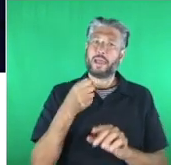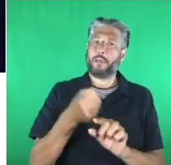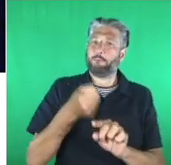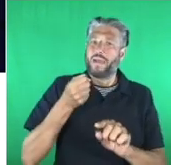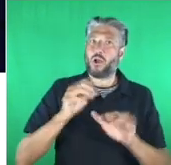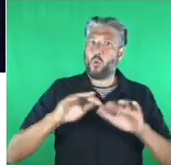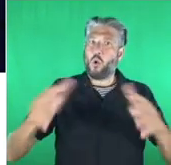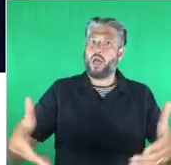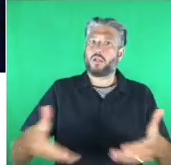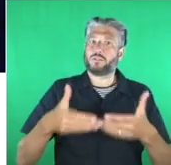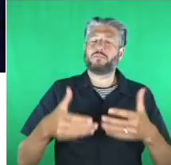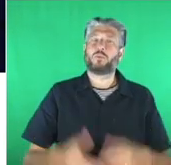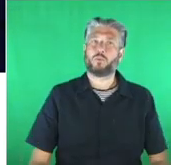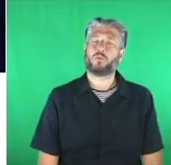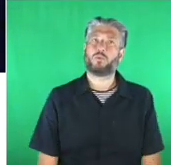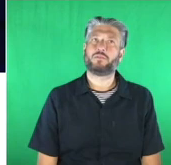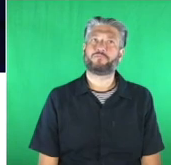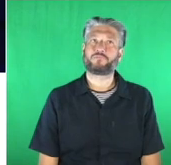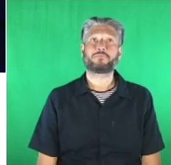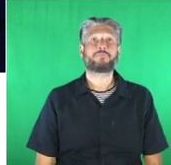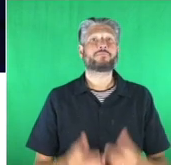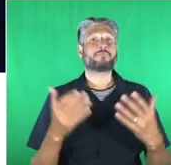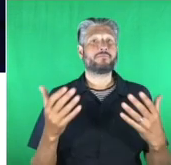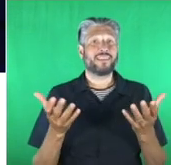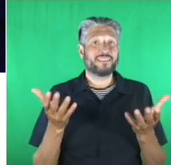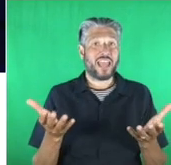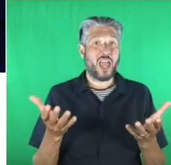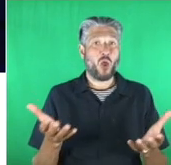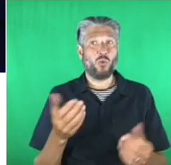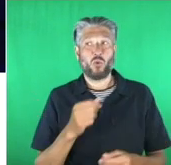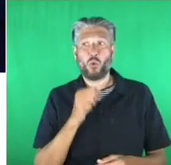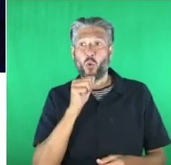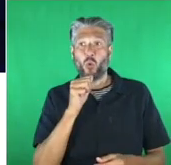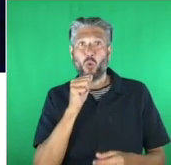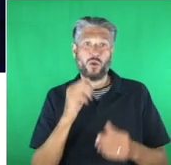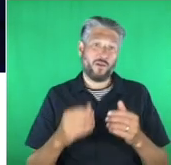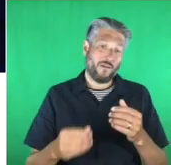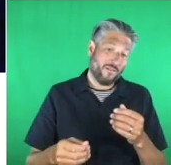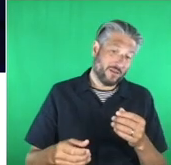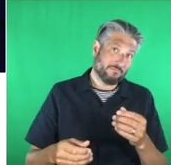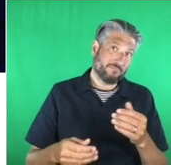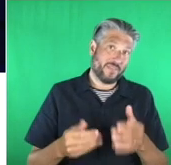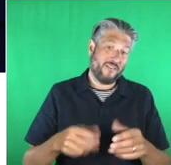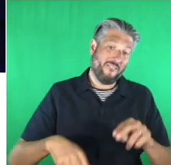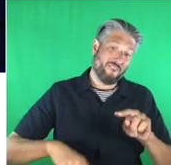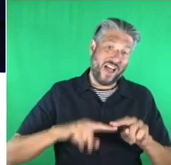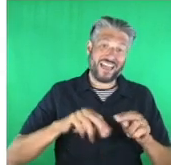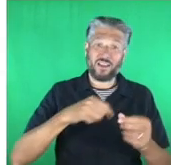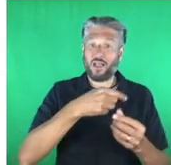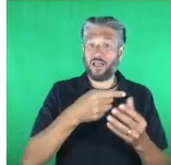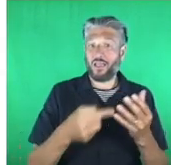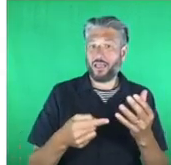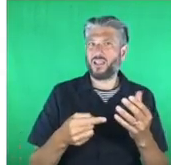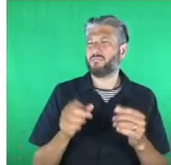the finalists and award winner here is karenza jennings who is group director of digital impact at bt